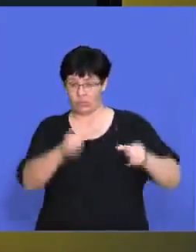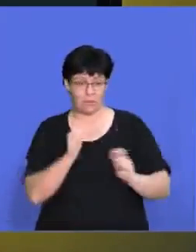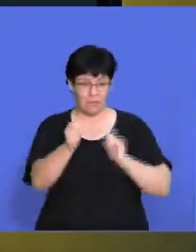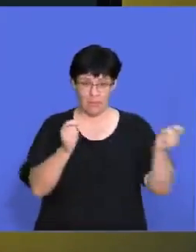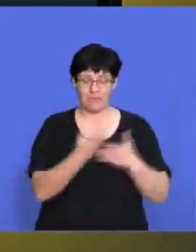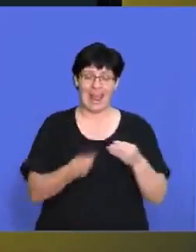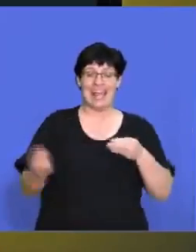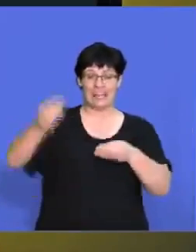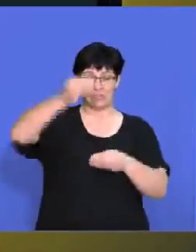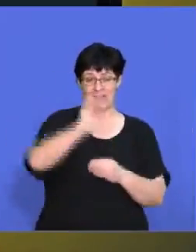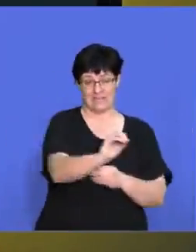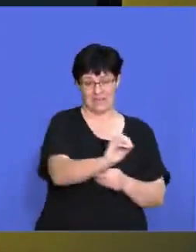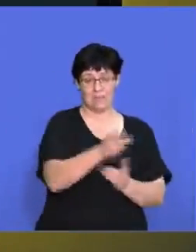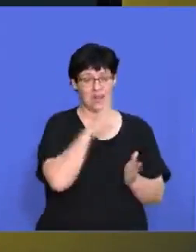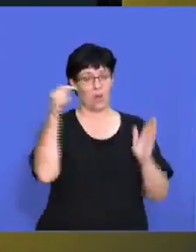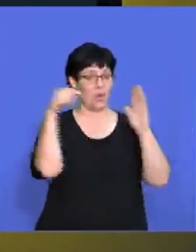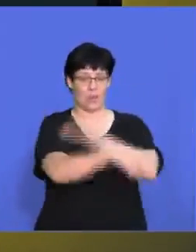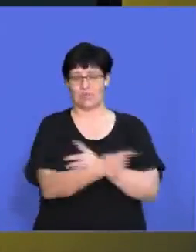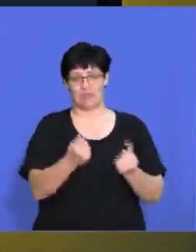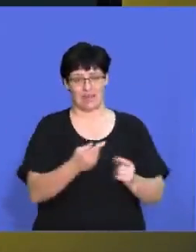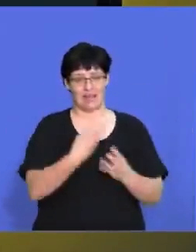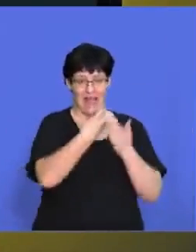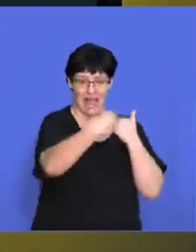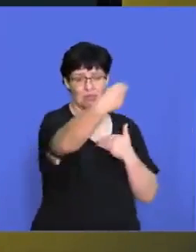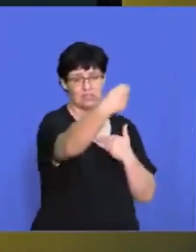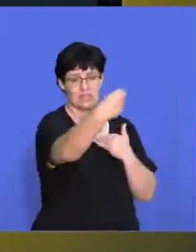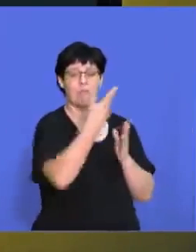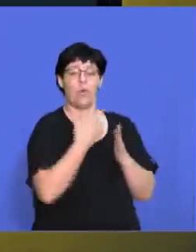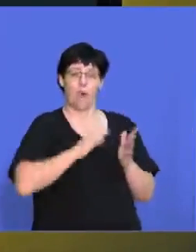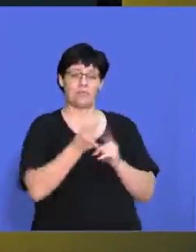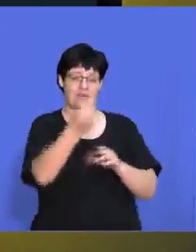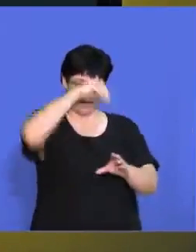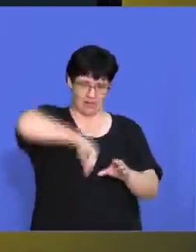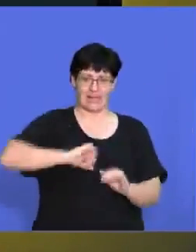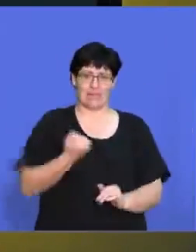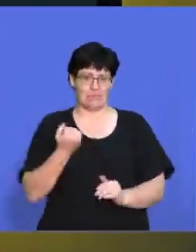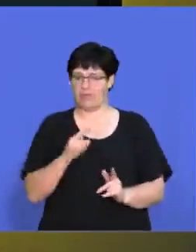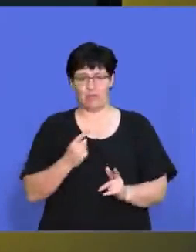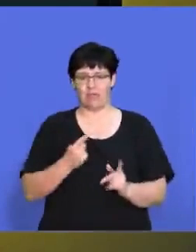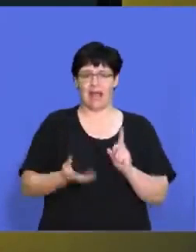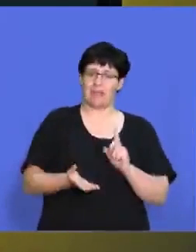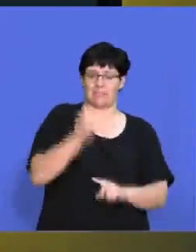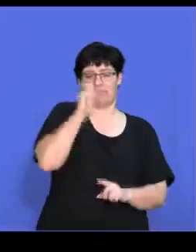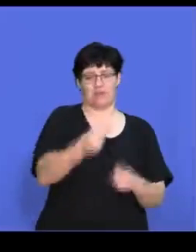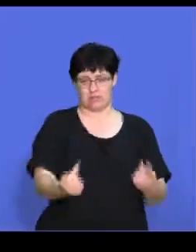interest on that. And that's money that is going out of the company that the company can't take advantage of.